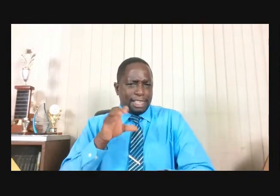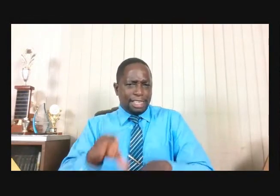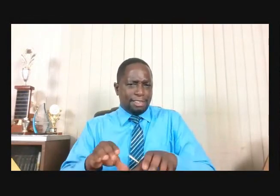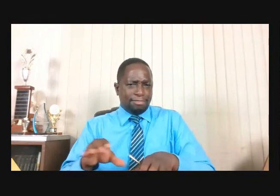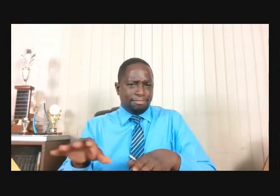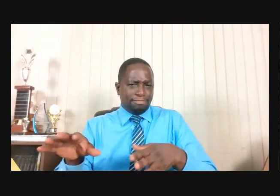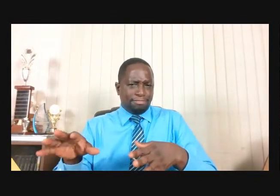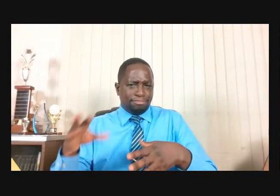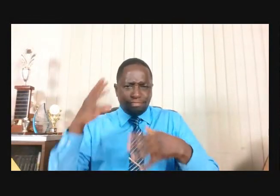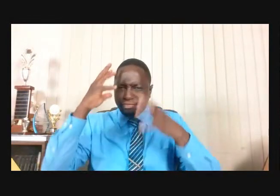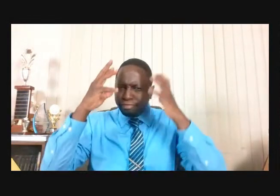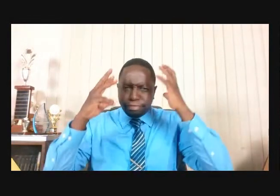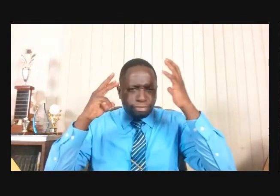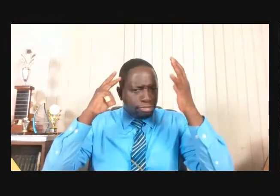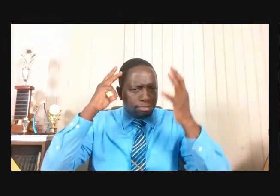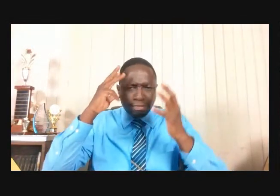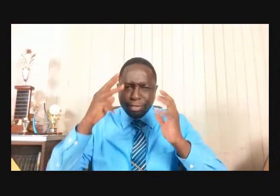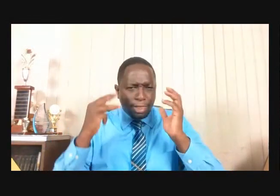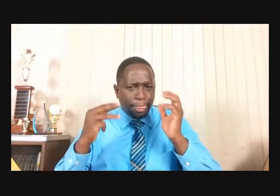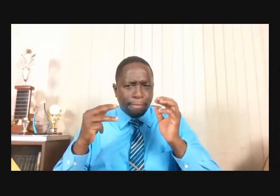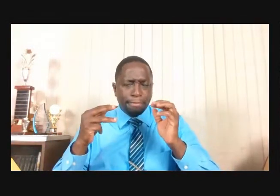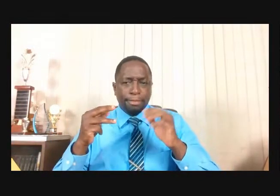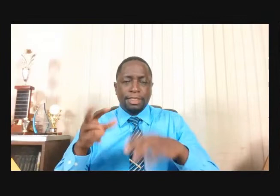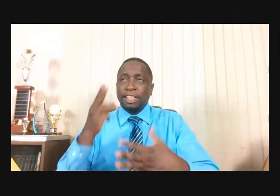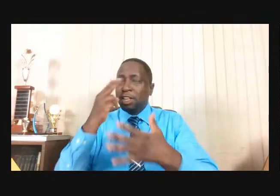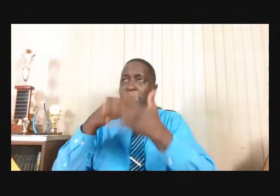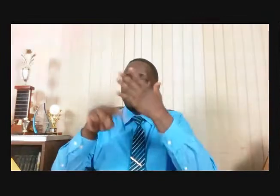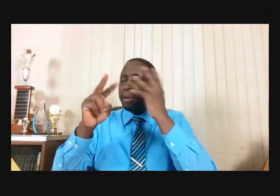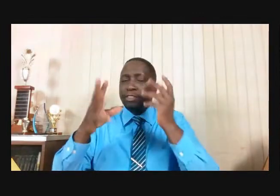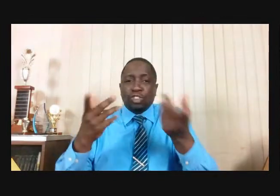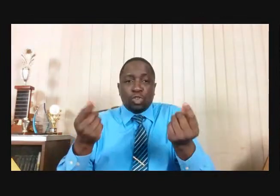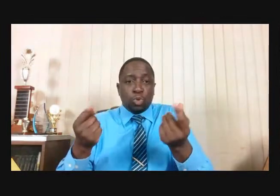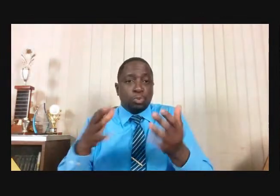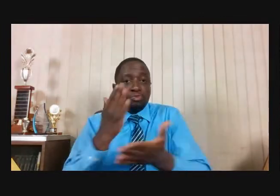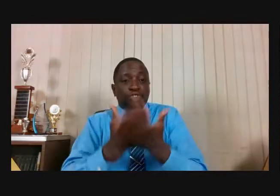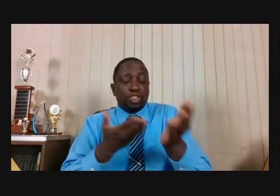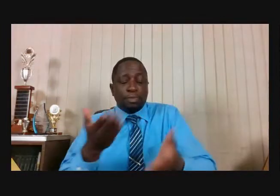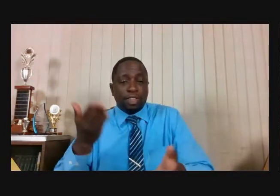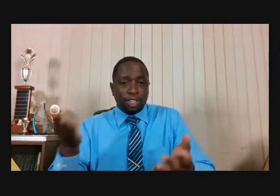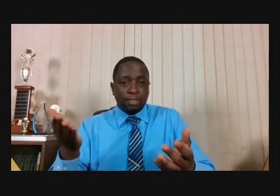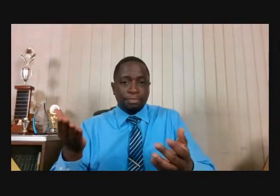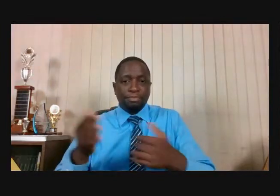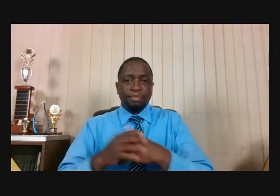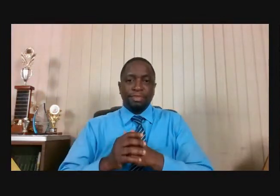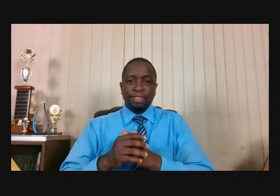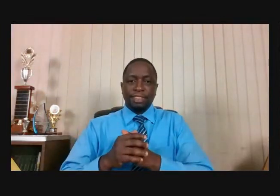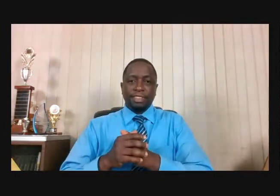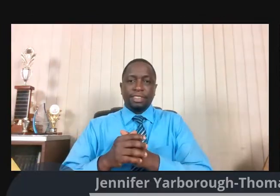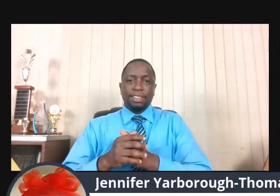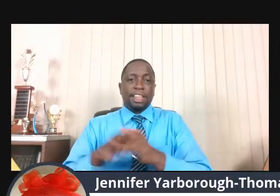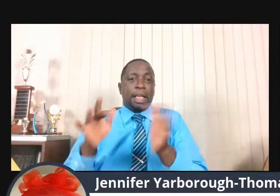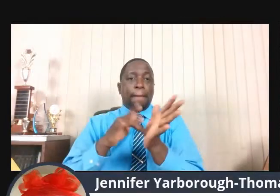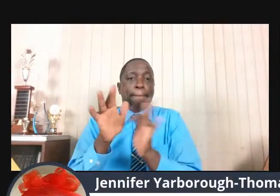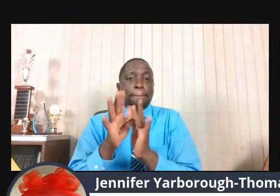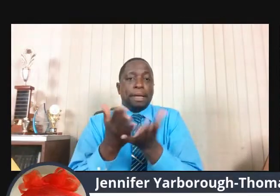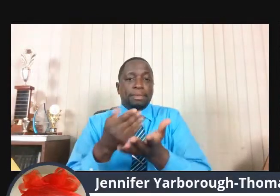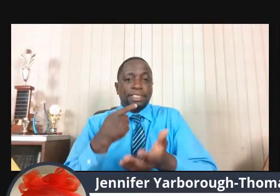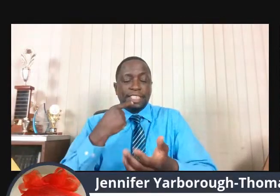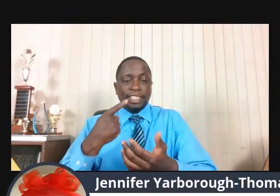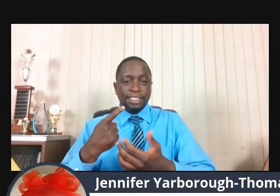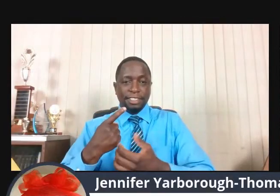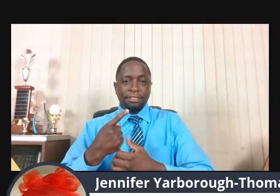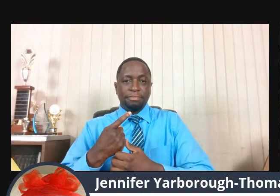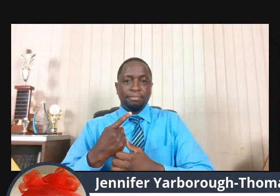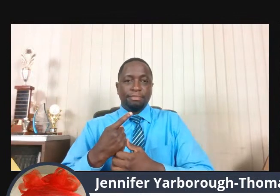Elijah Also Did Something As The Bible Indicates As He Journeyed On Running